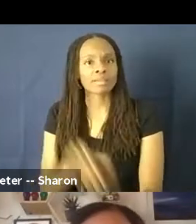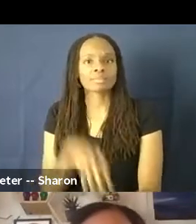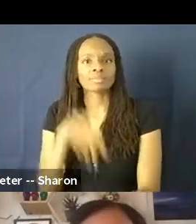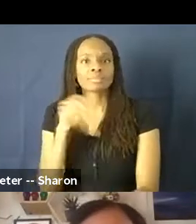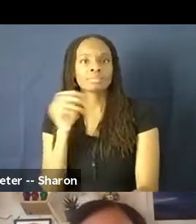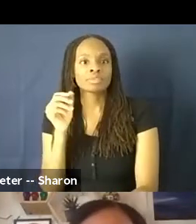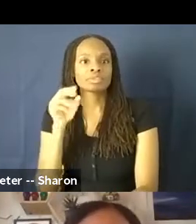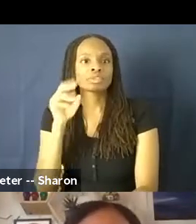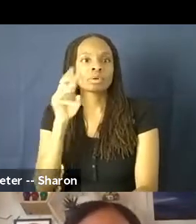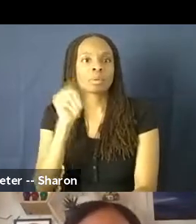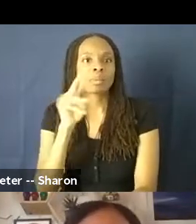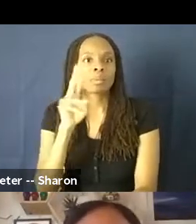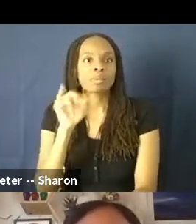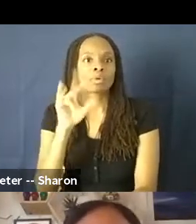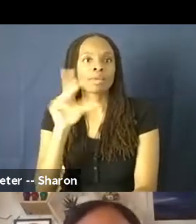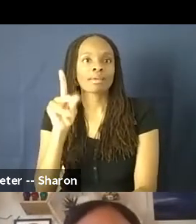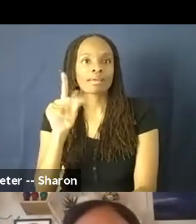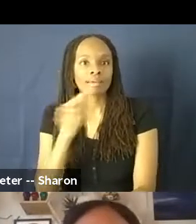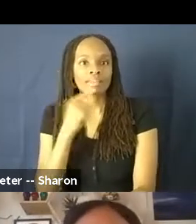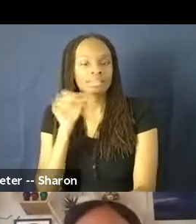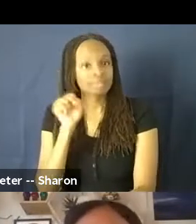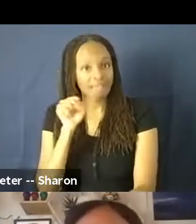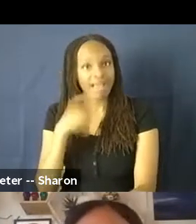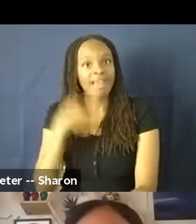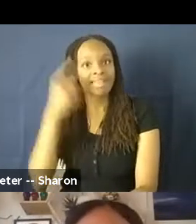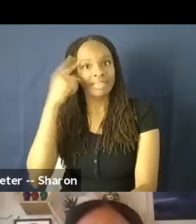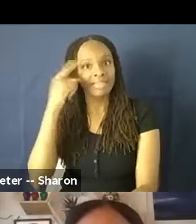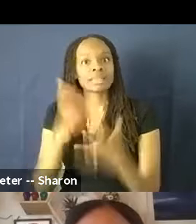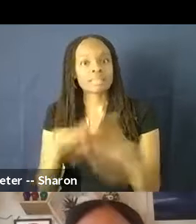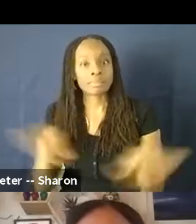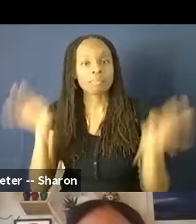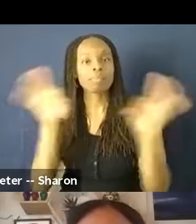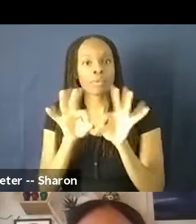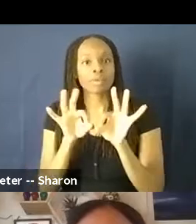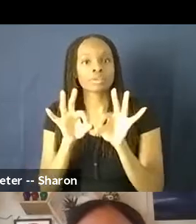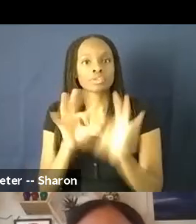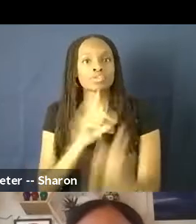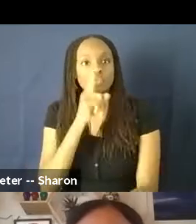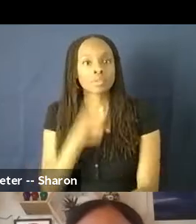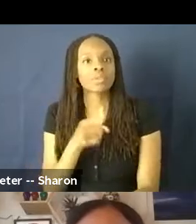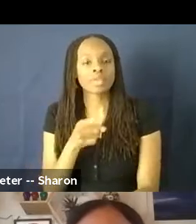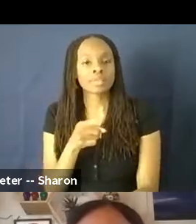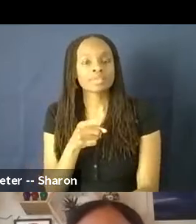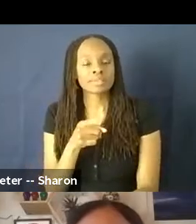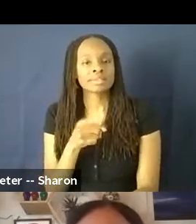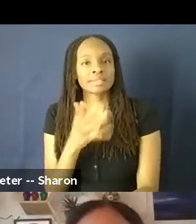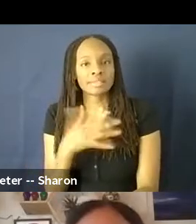absolutely. You know, I think it's important to really lean into